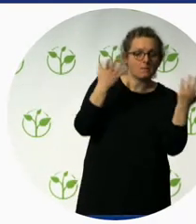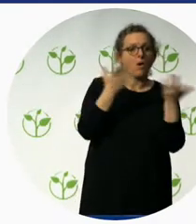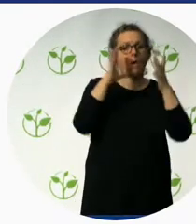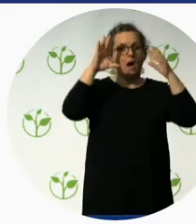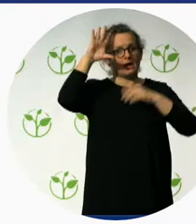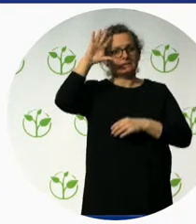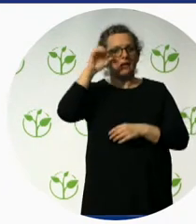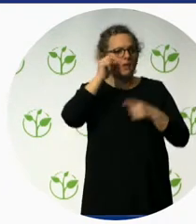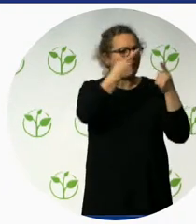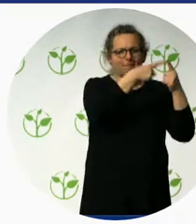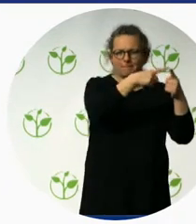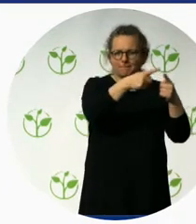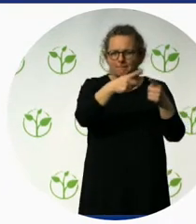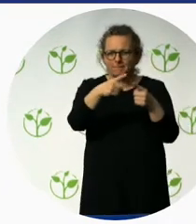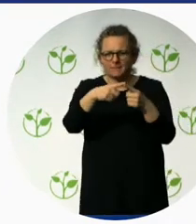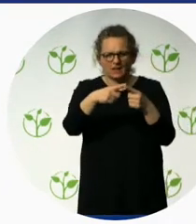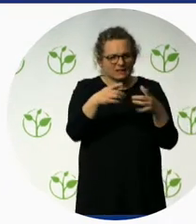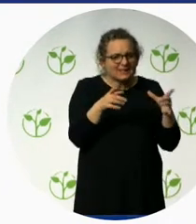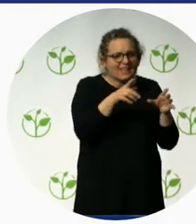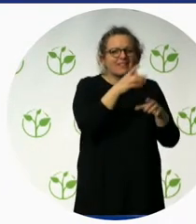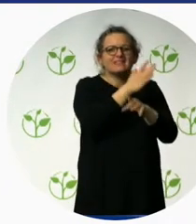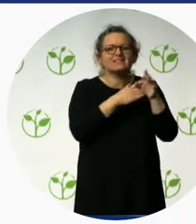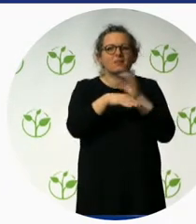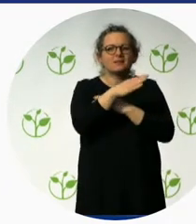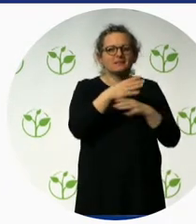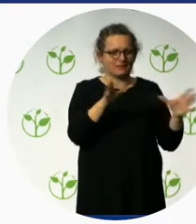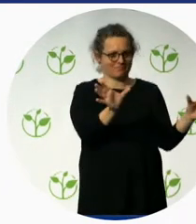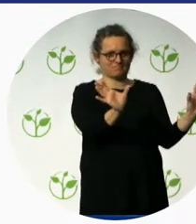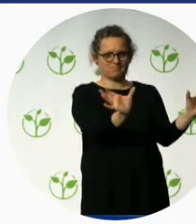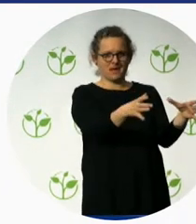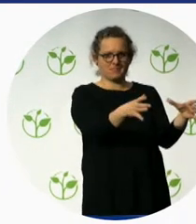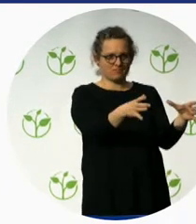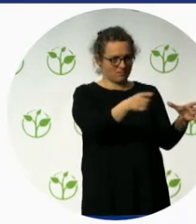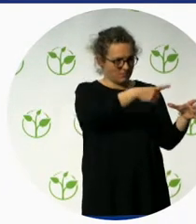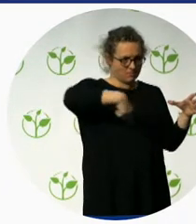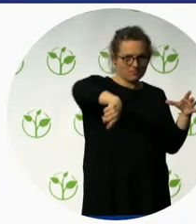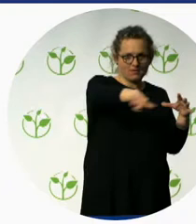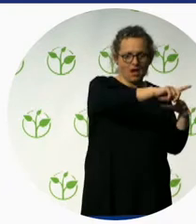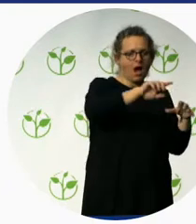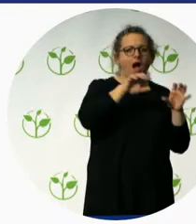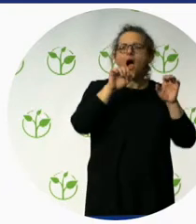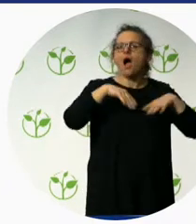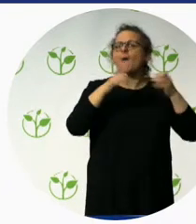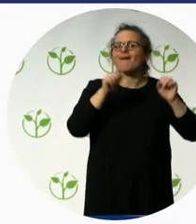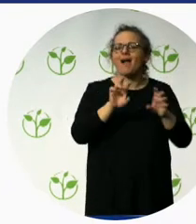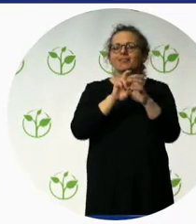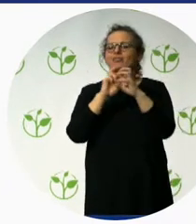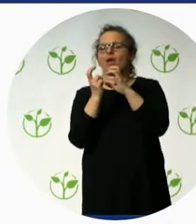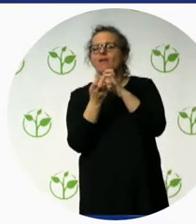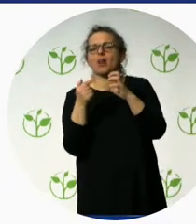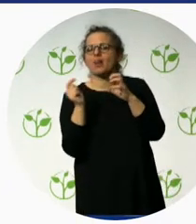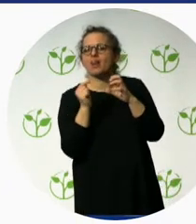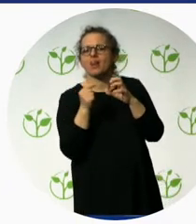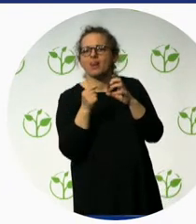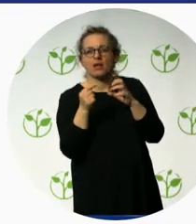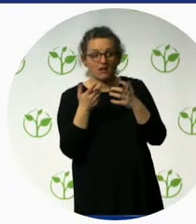acting as travel buddies to the people with disabilities. So, that's where one of the best practices comes in.